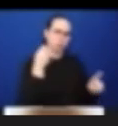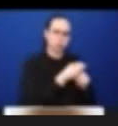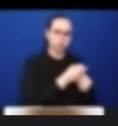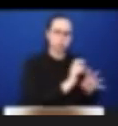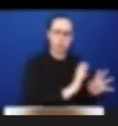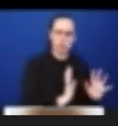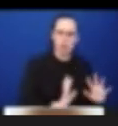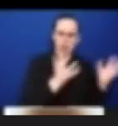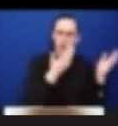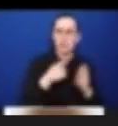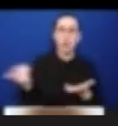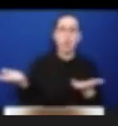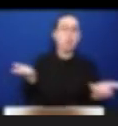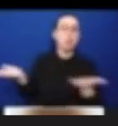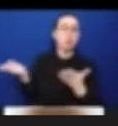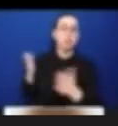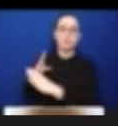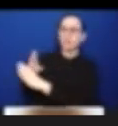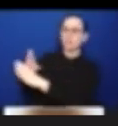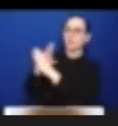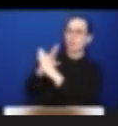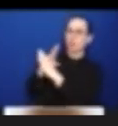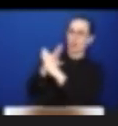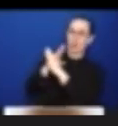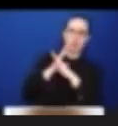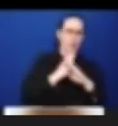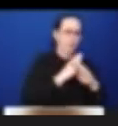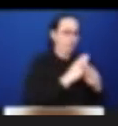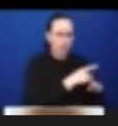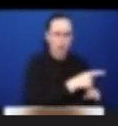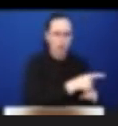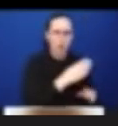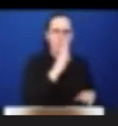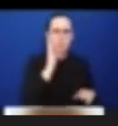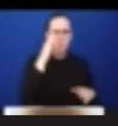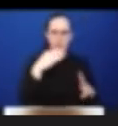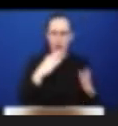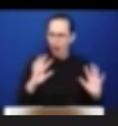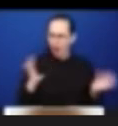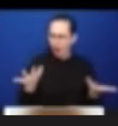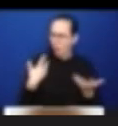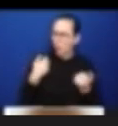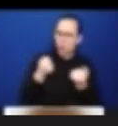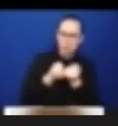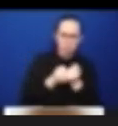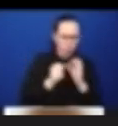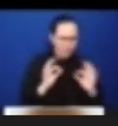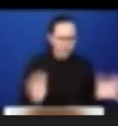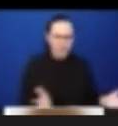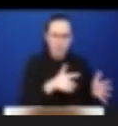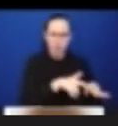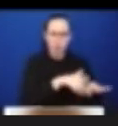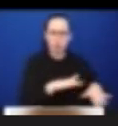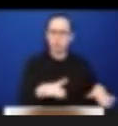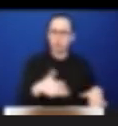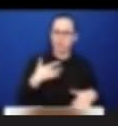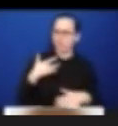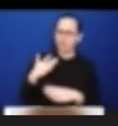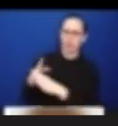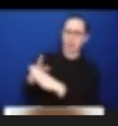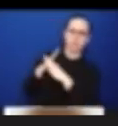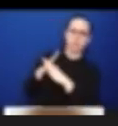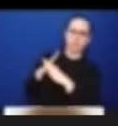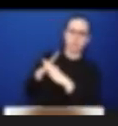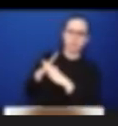parents' ability to access services and support for their children. For example, children's schooling and medical services, including therapies and